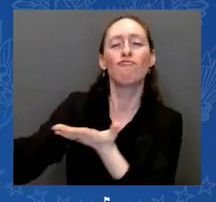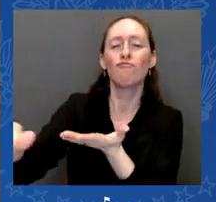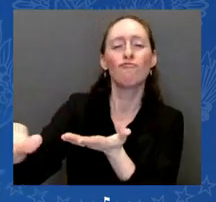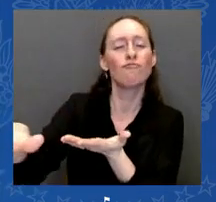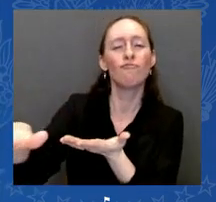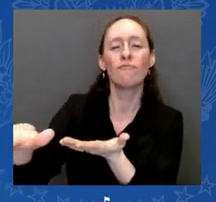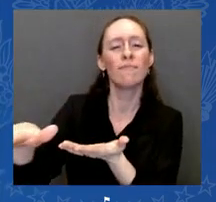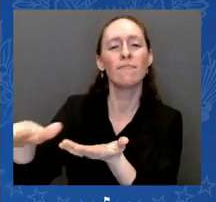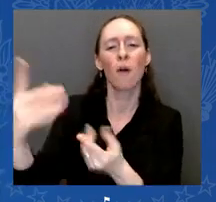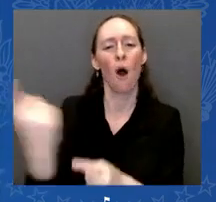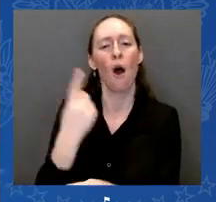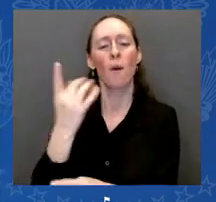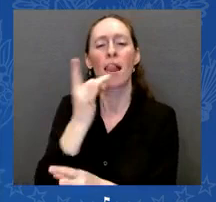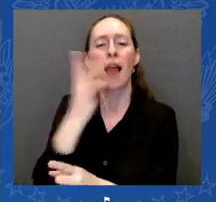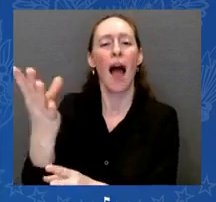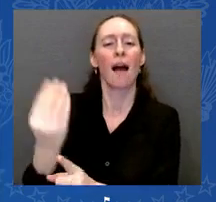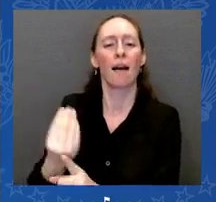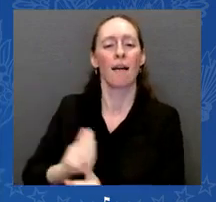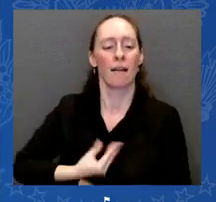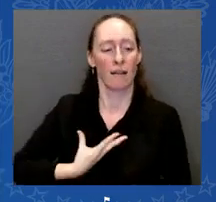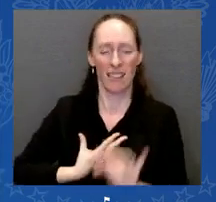friends, they're the light.